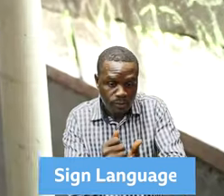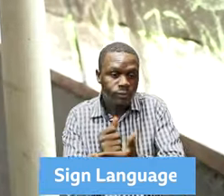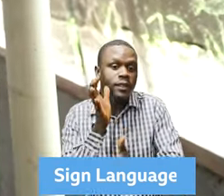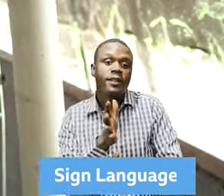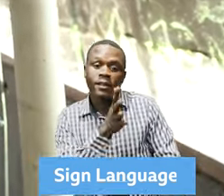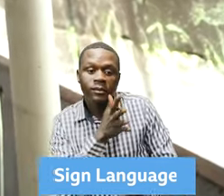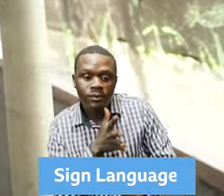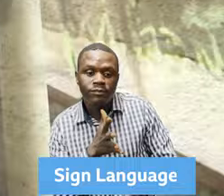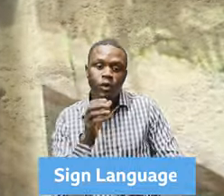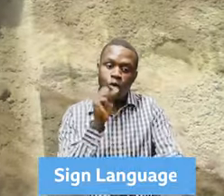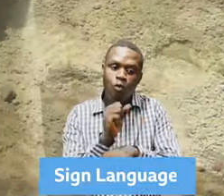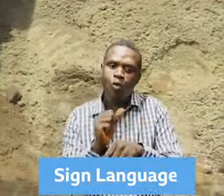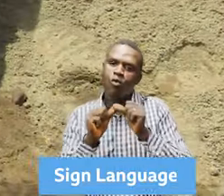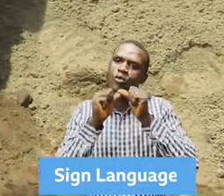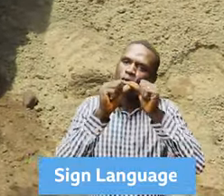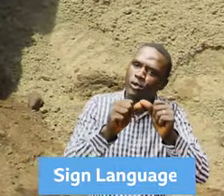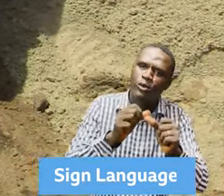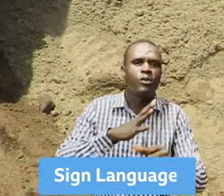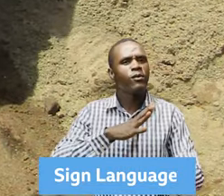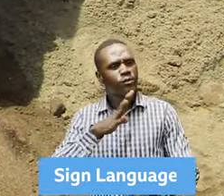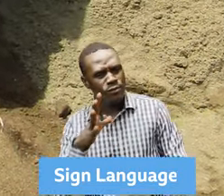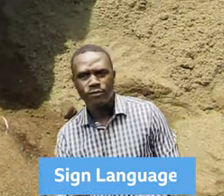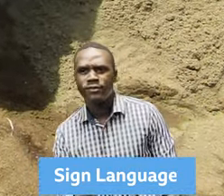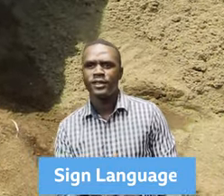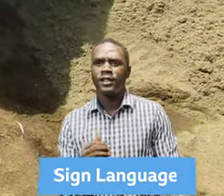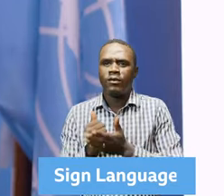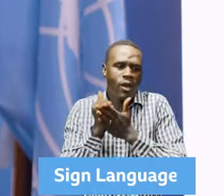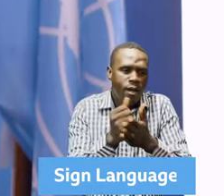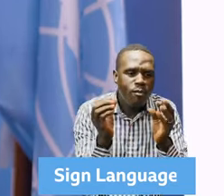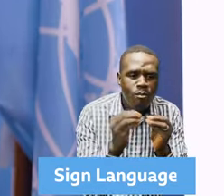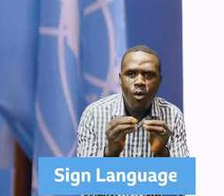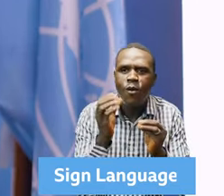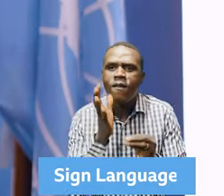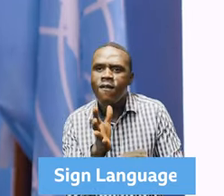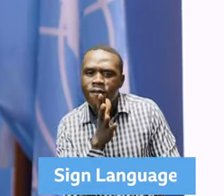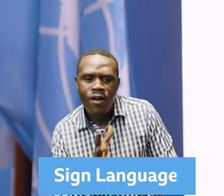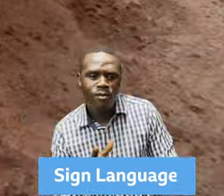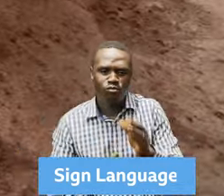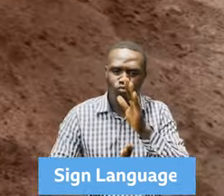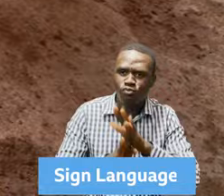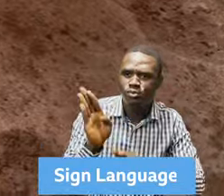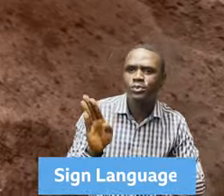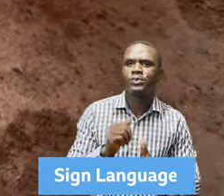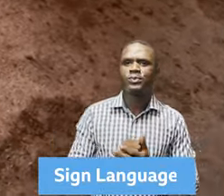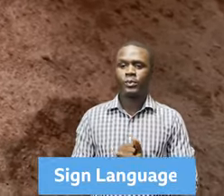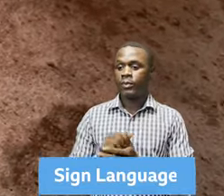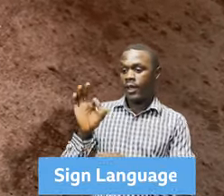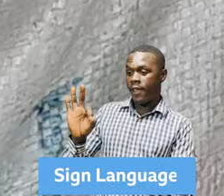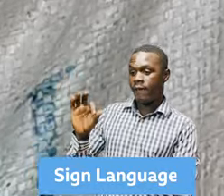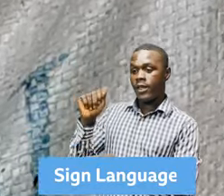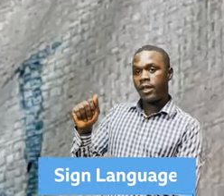environment for sustainable agriculture. And lastly, building resilient structures to address emerging issues such as